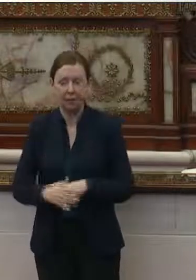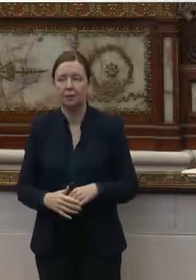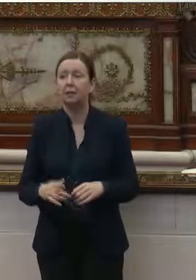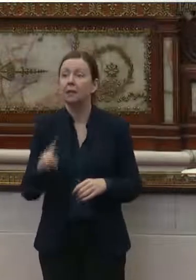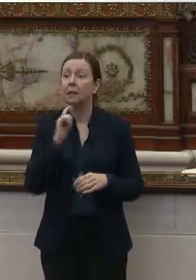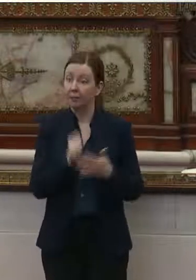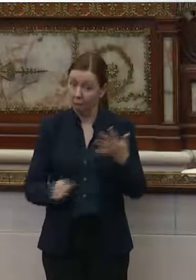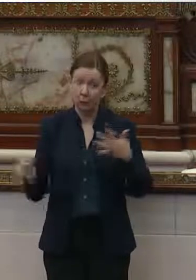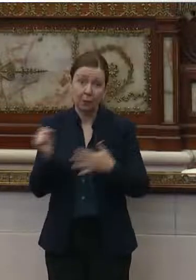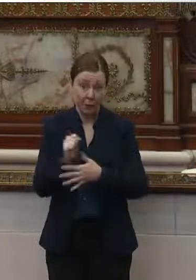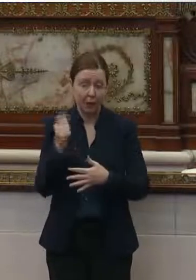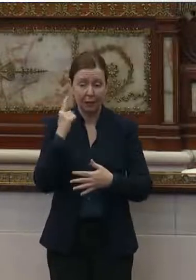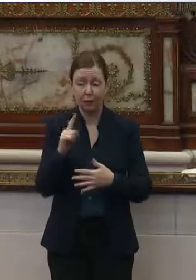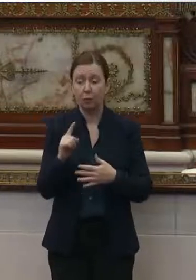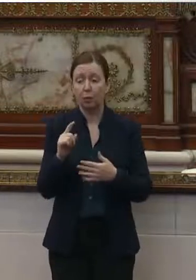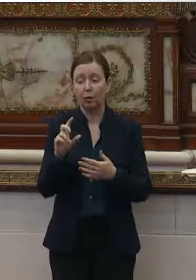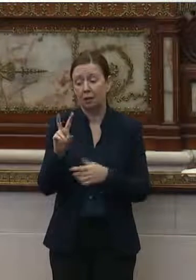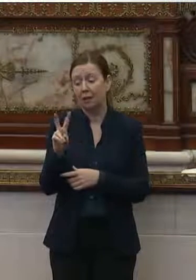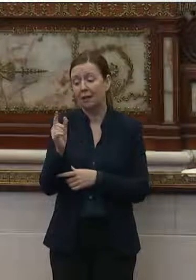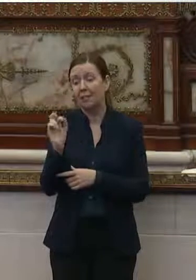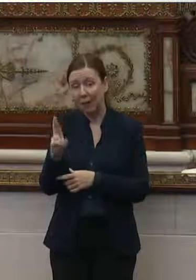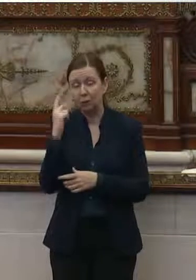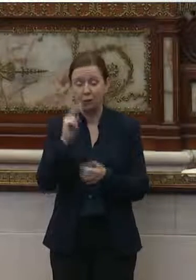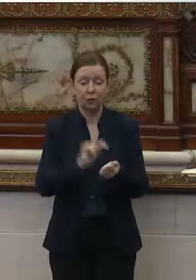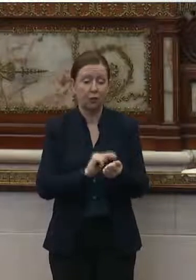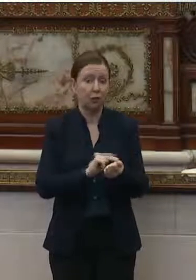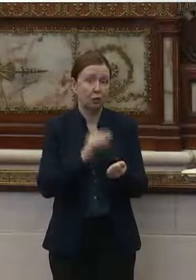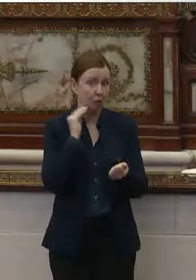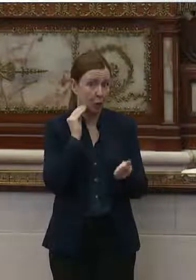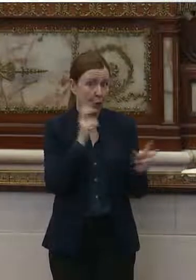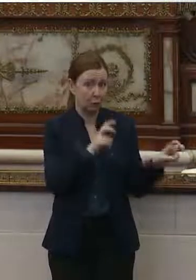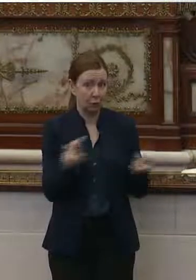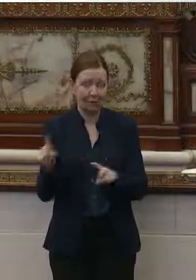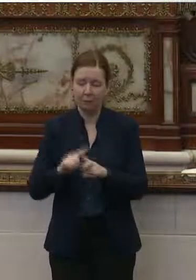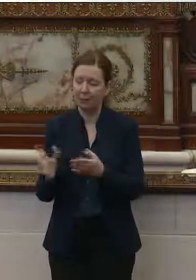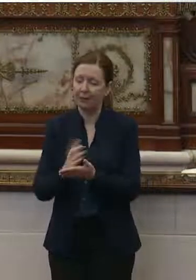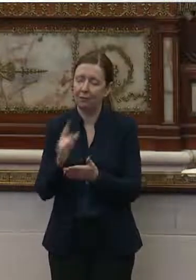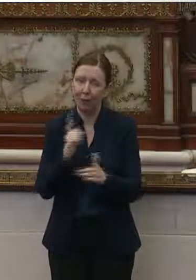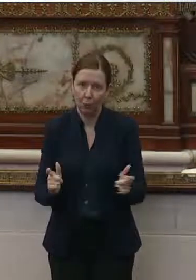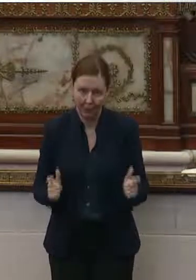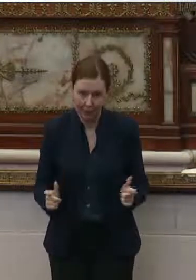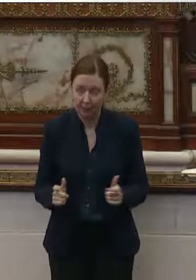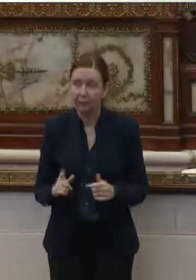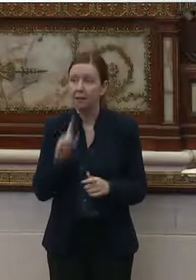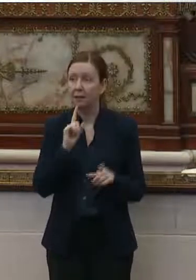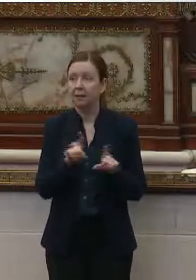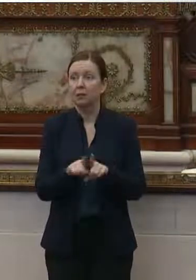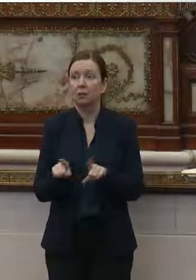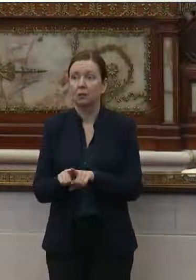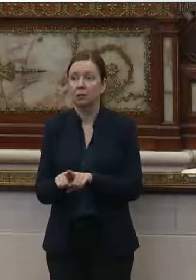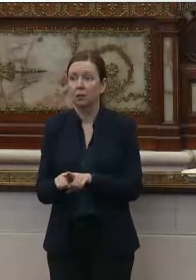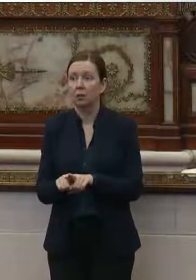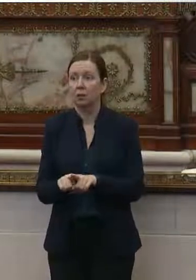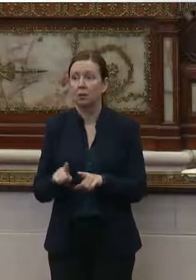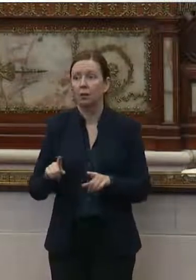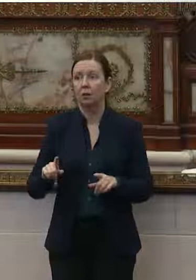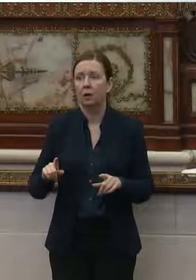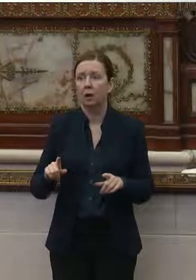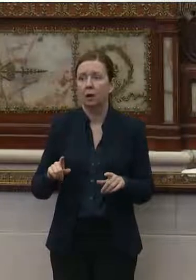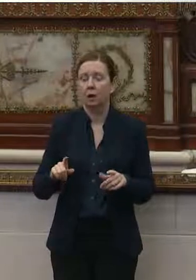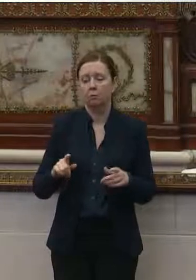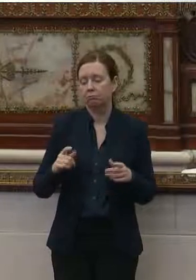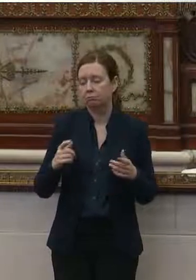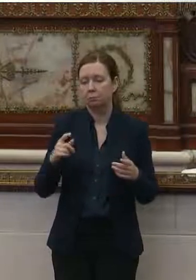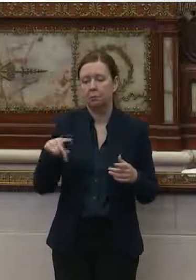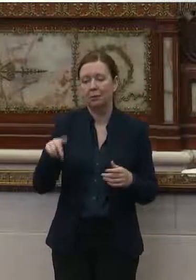is priority for vouchers for nursing home transition, but they run out really quick. There's also an 811 PRA